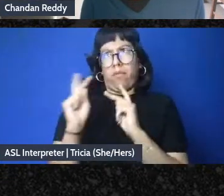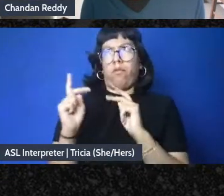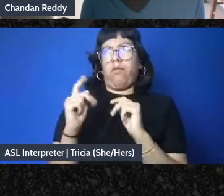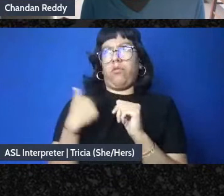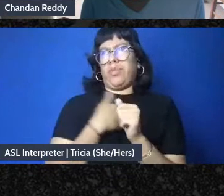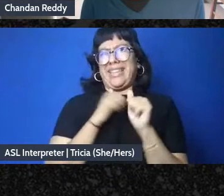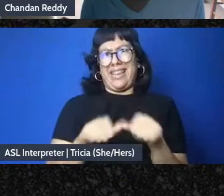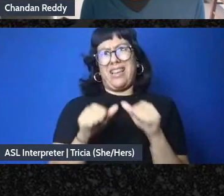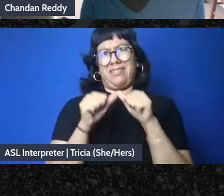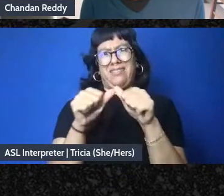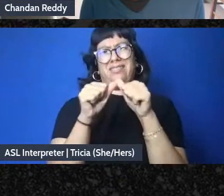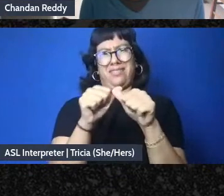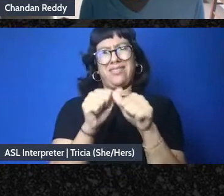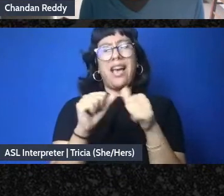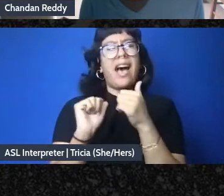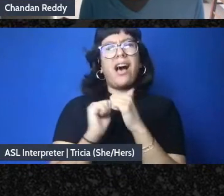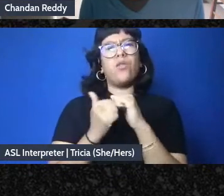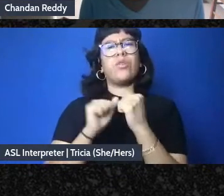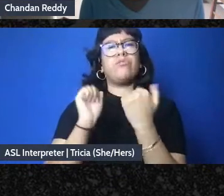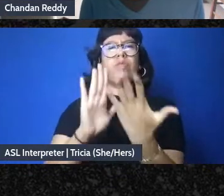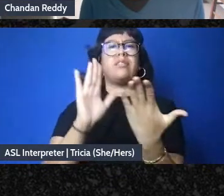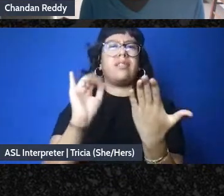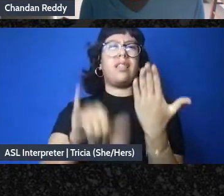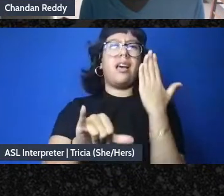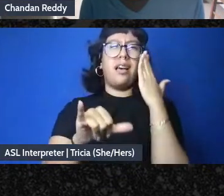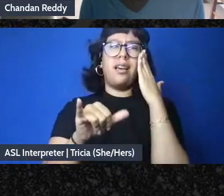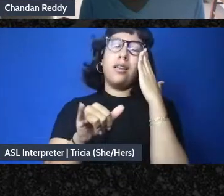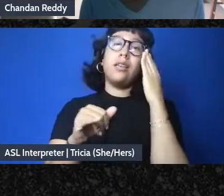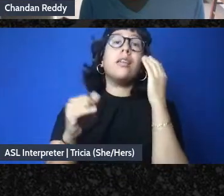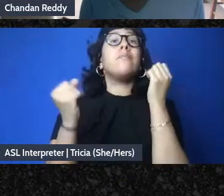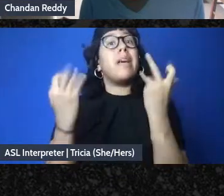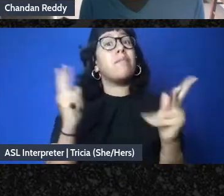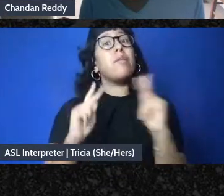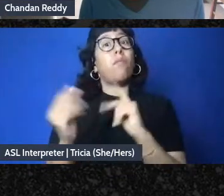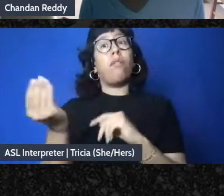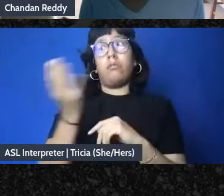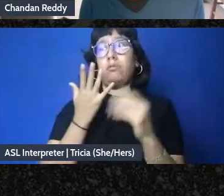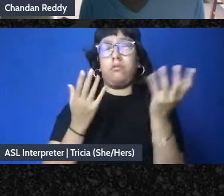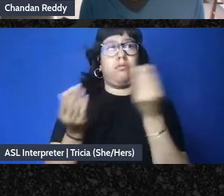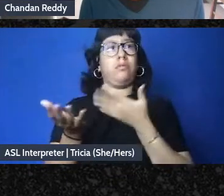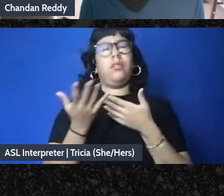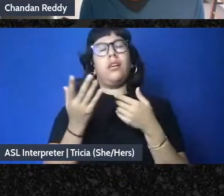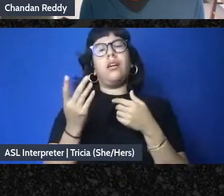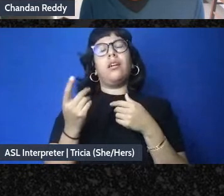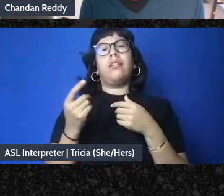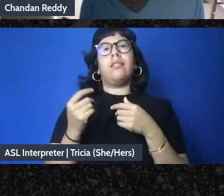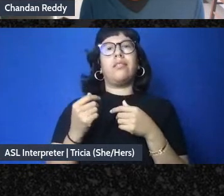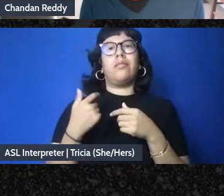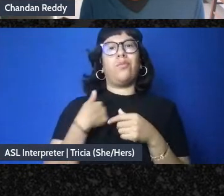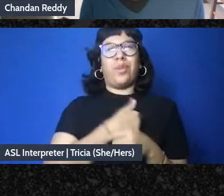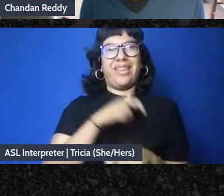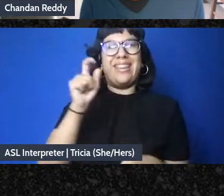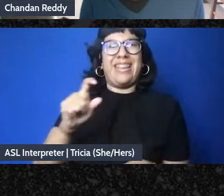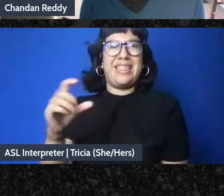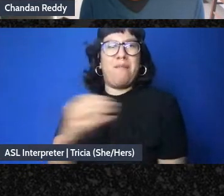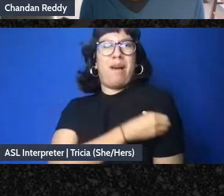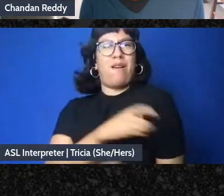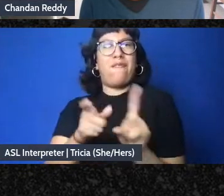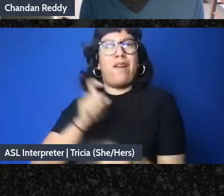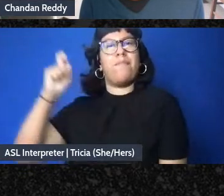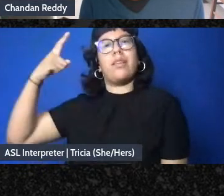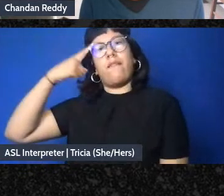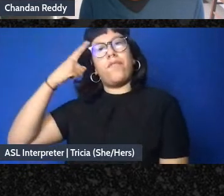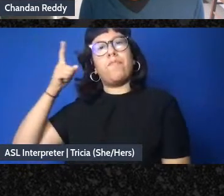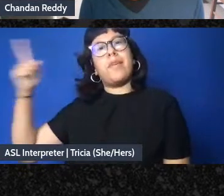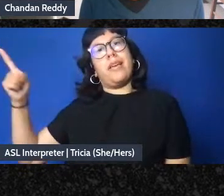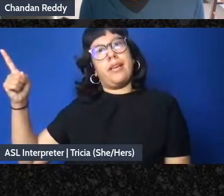we directly address that and you know what a lot of folks said to me is we can't do it without the power of federal governments to frankly